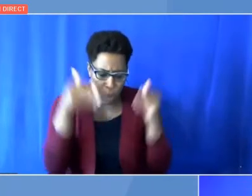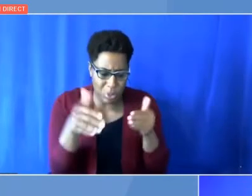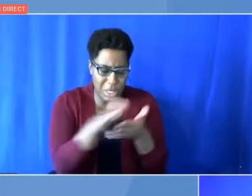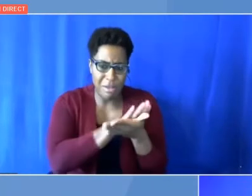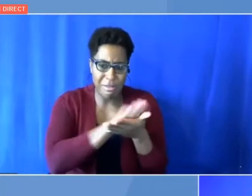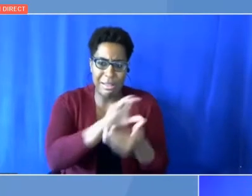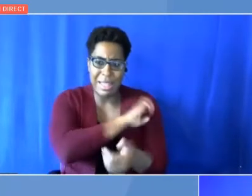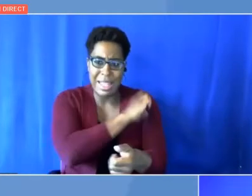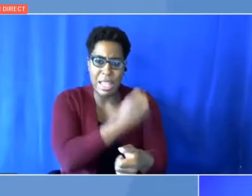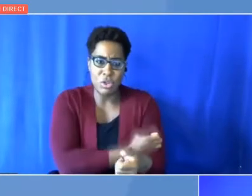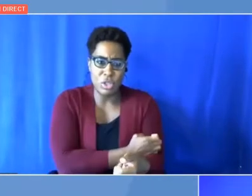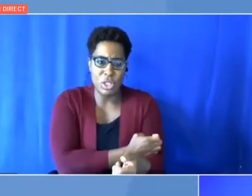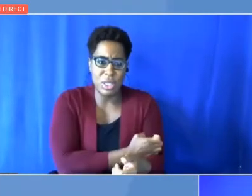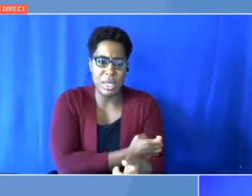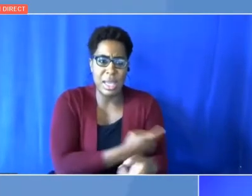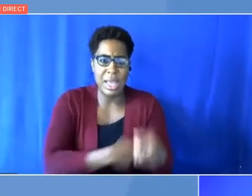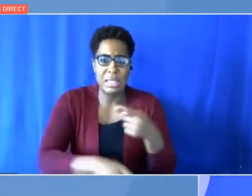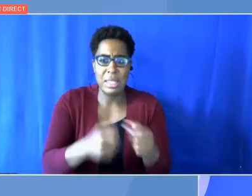back toward fossil fuels?